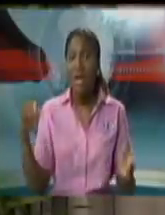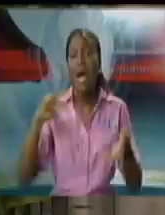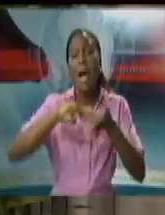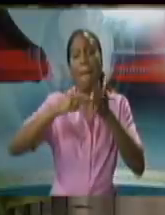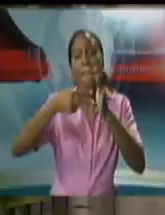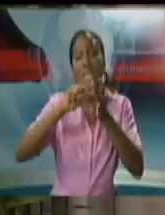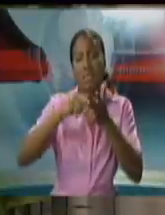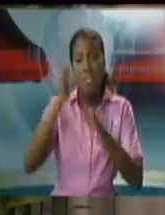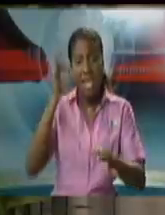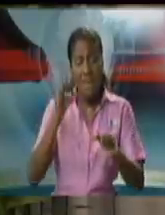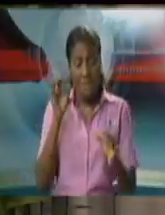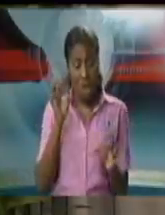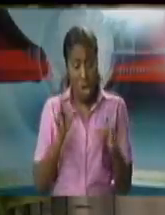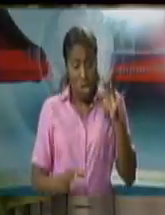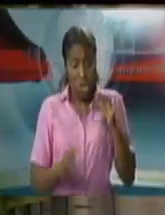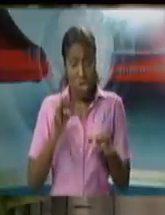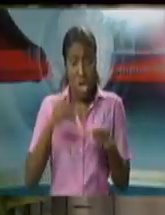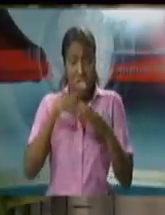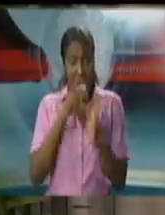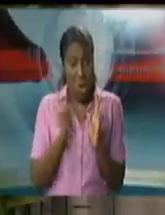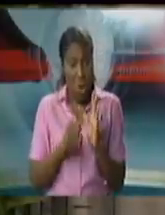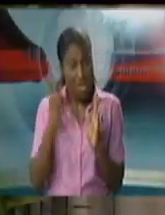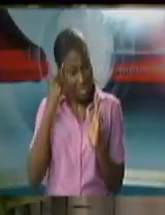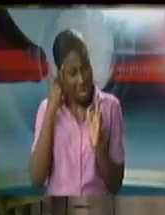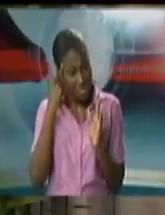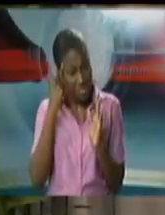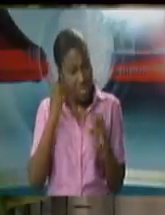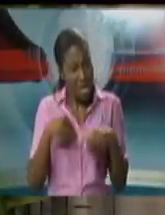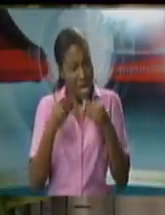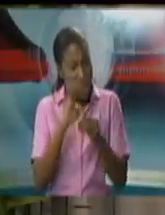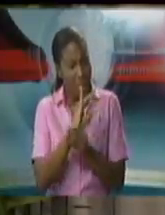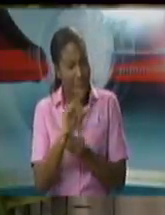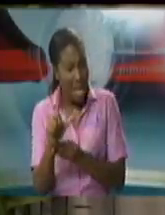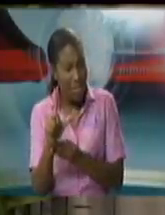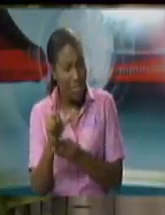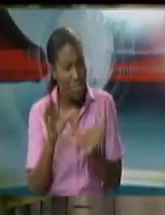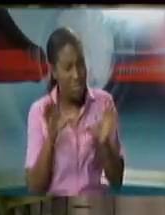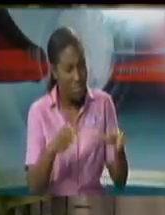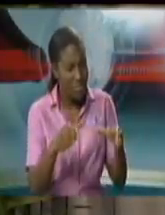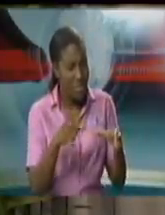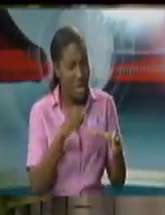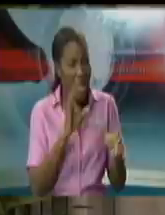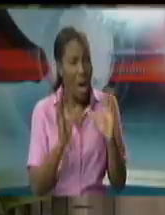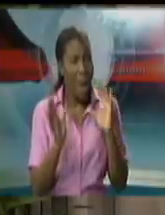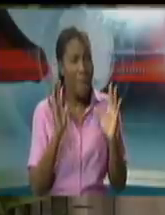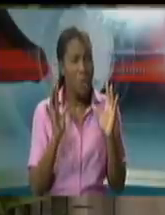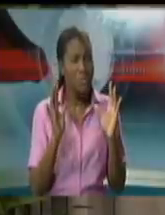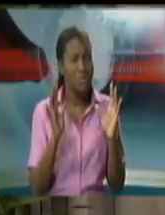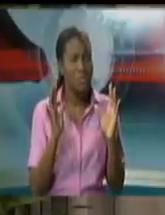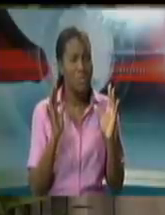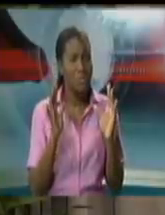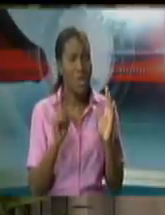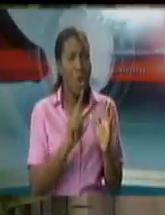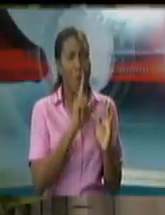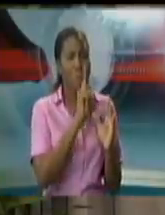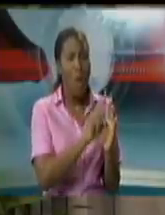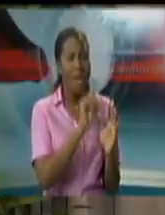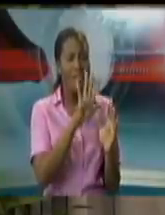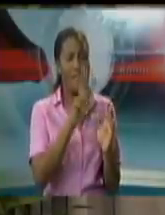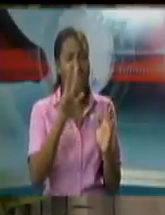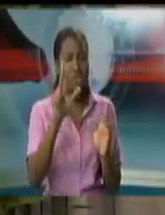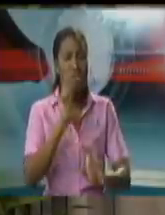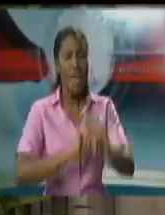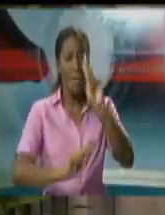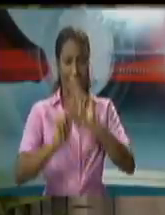in court will consider bail. For that category, we're looking at roughly 153